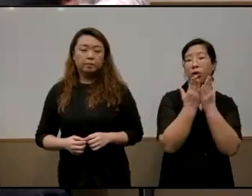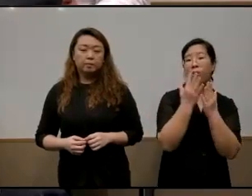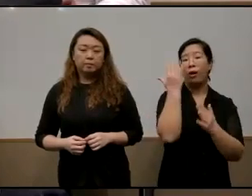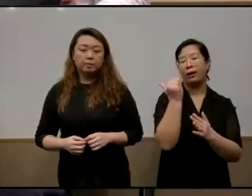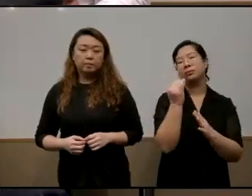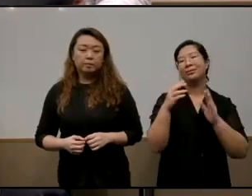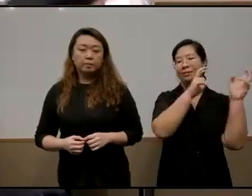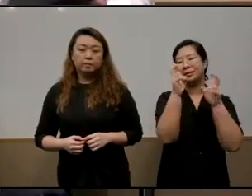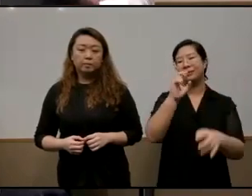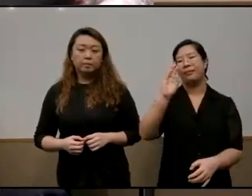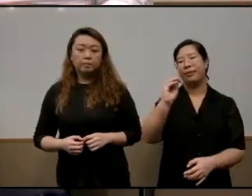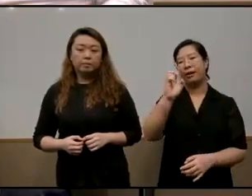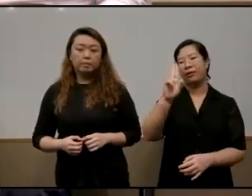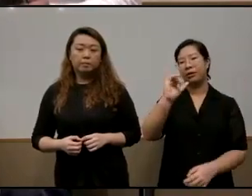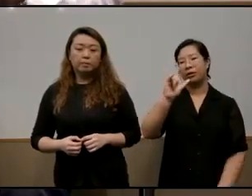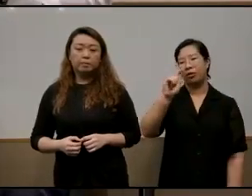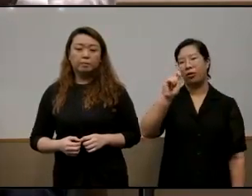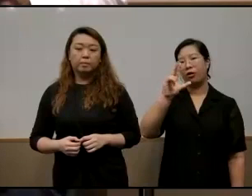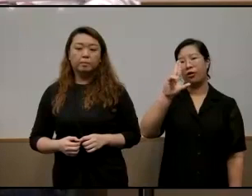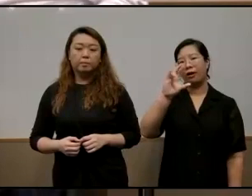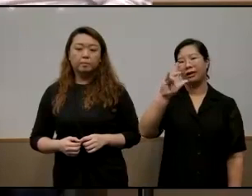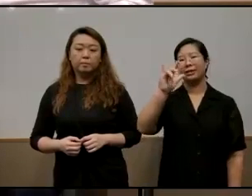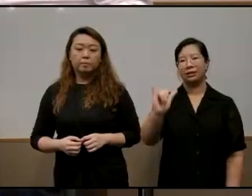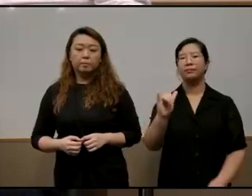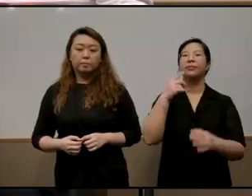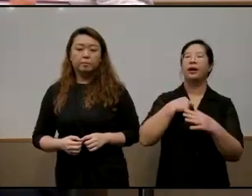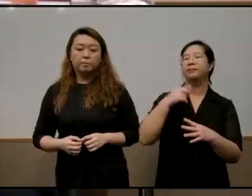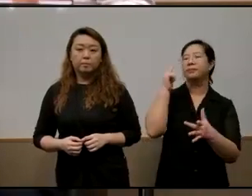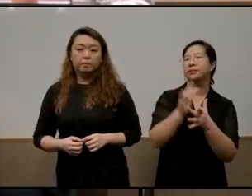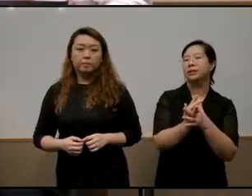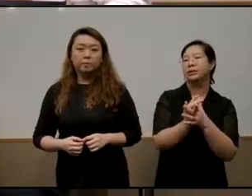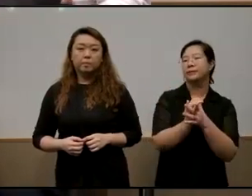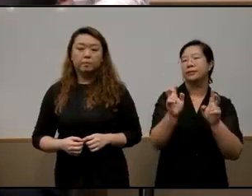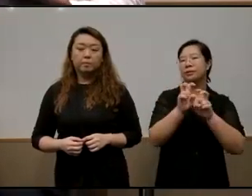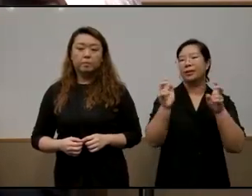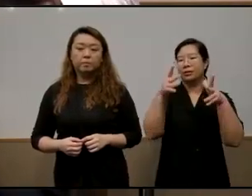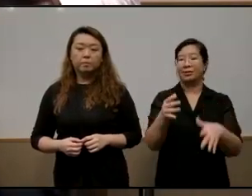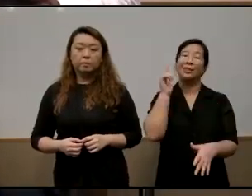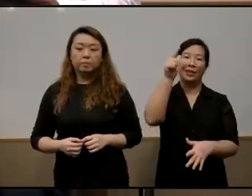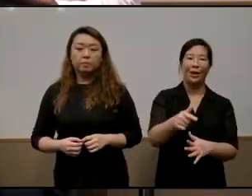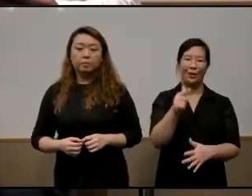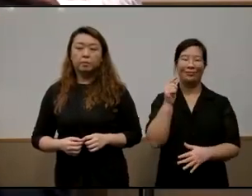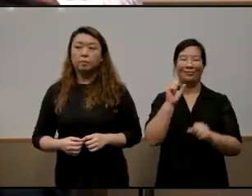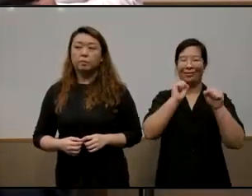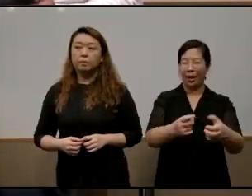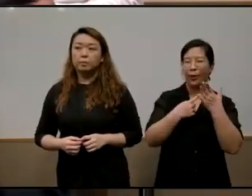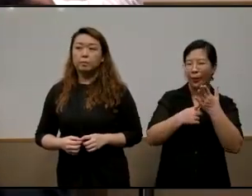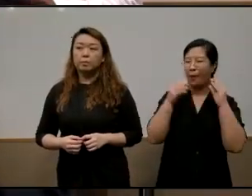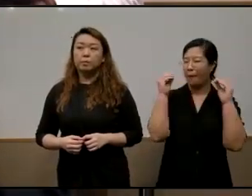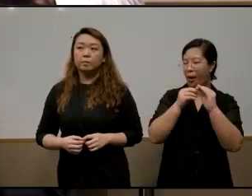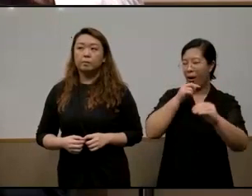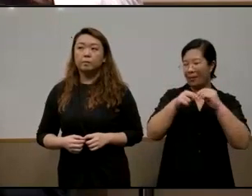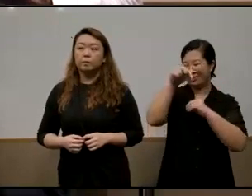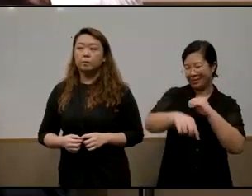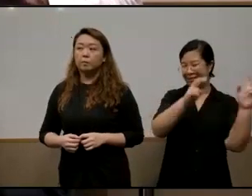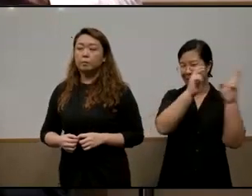meritocracy which uh i believe the distinguished panel speakers will have a lot to say about this and i'm going to